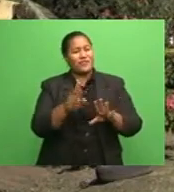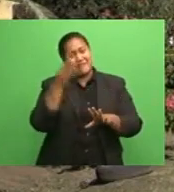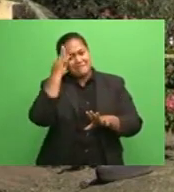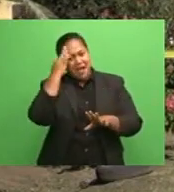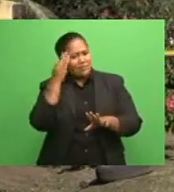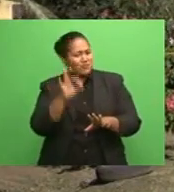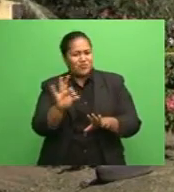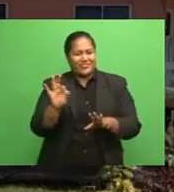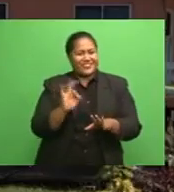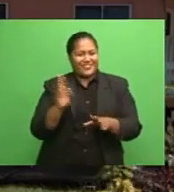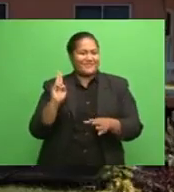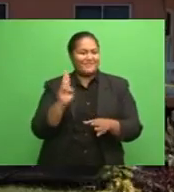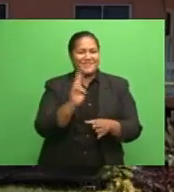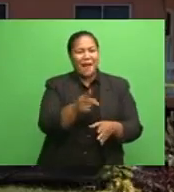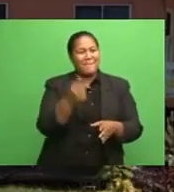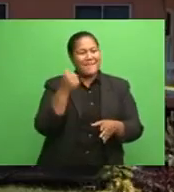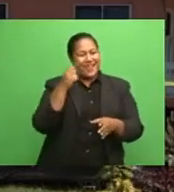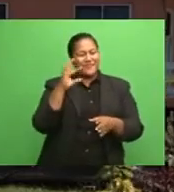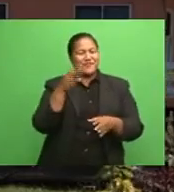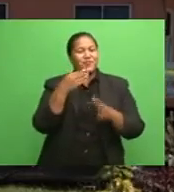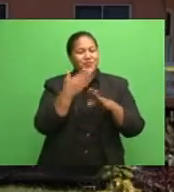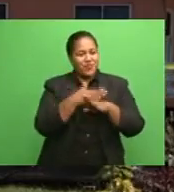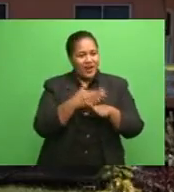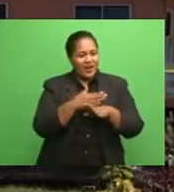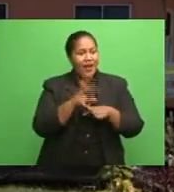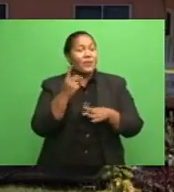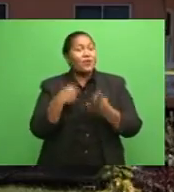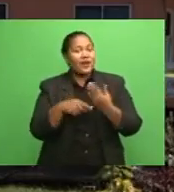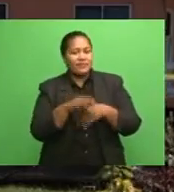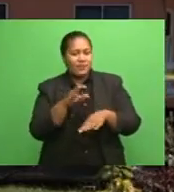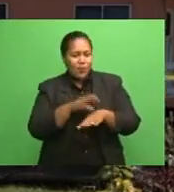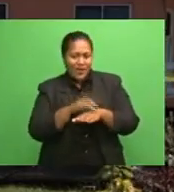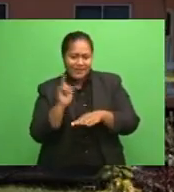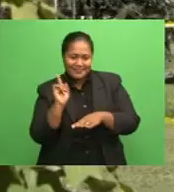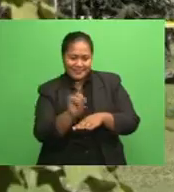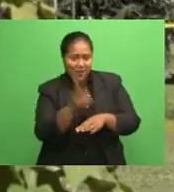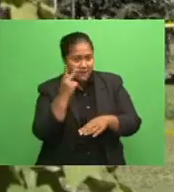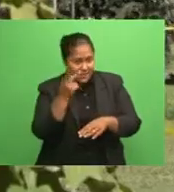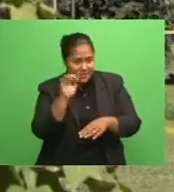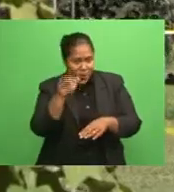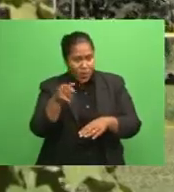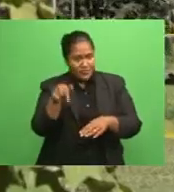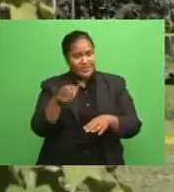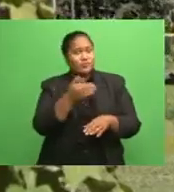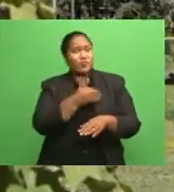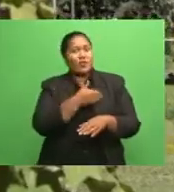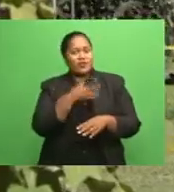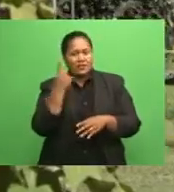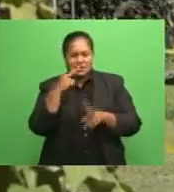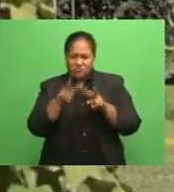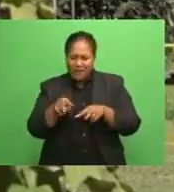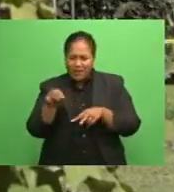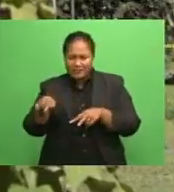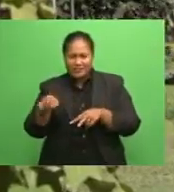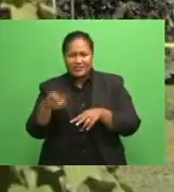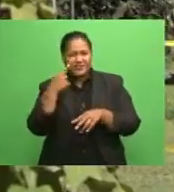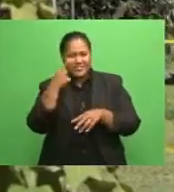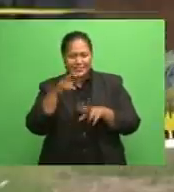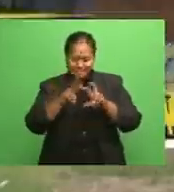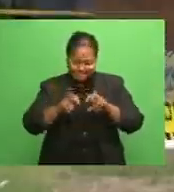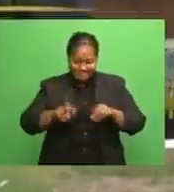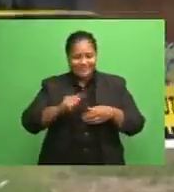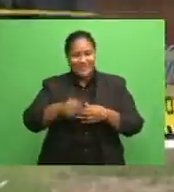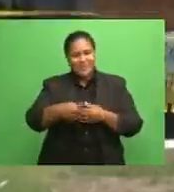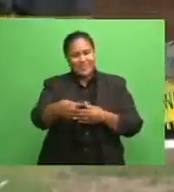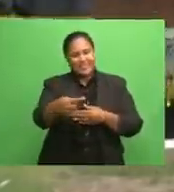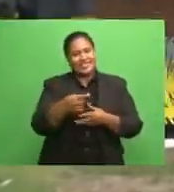yet to return from work. Police cordoned off the home early this morning and are keeping watch over the crime scene as the investigation continues.